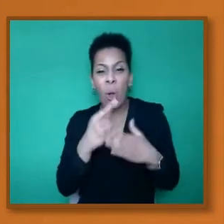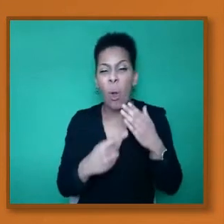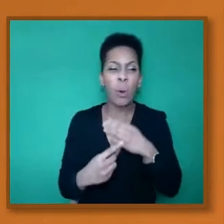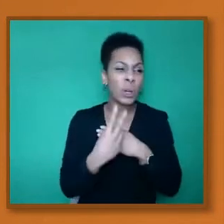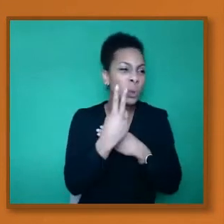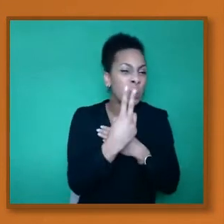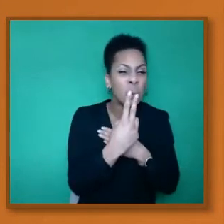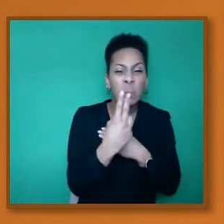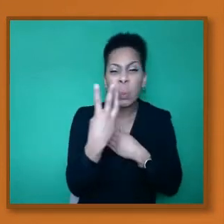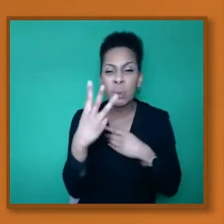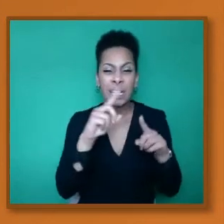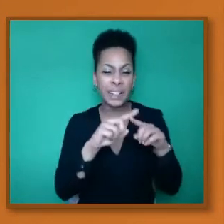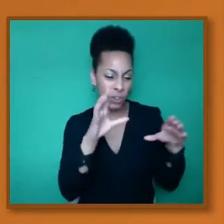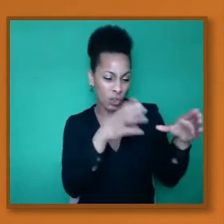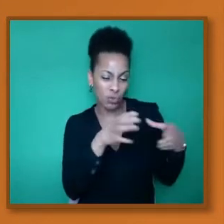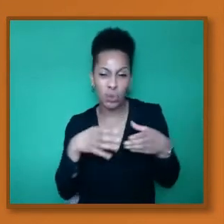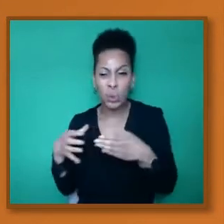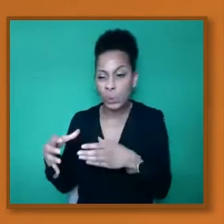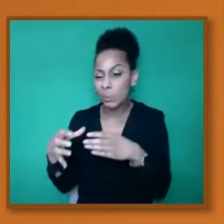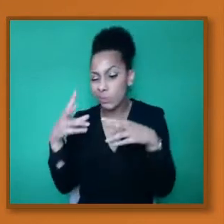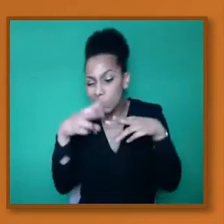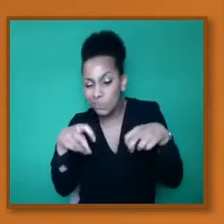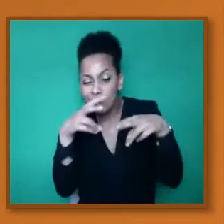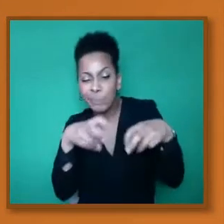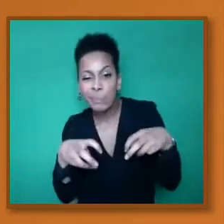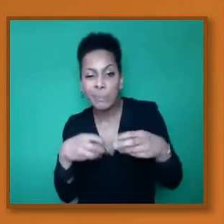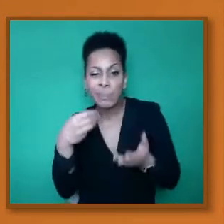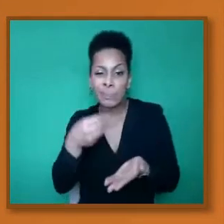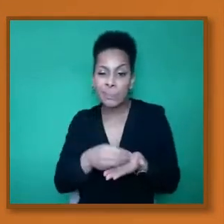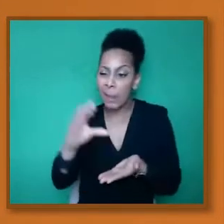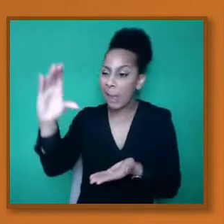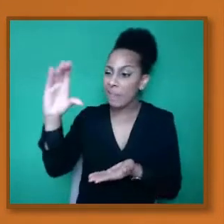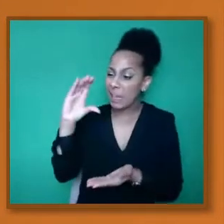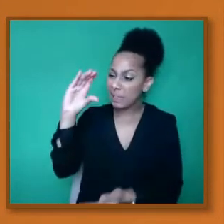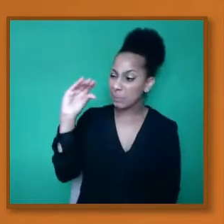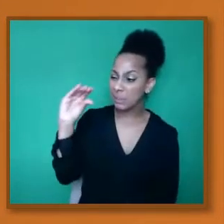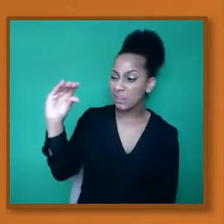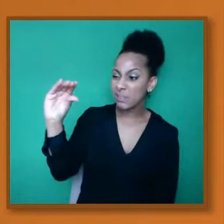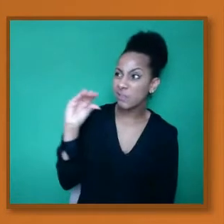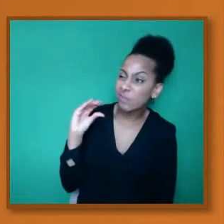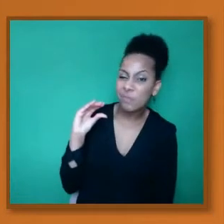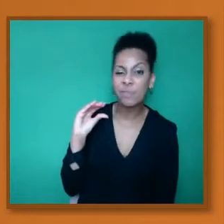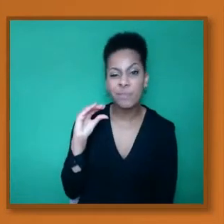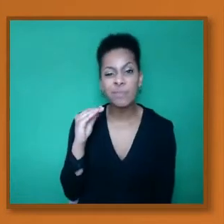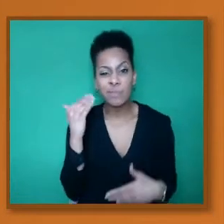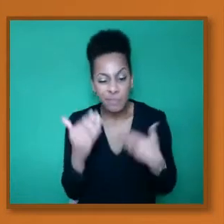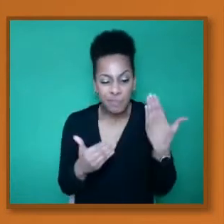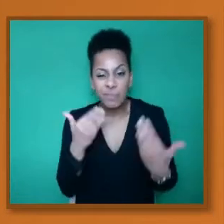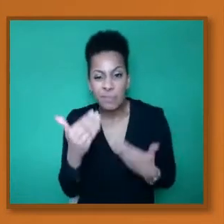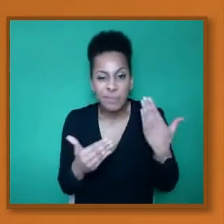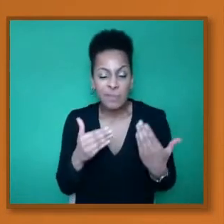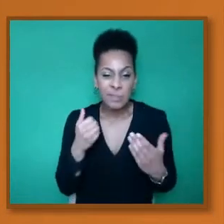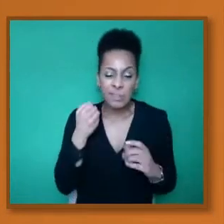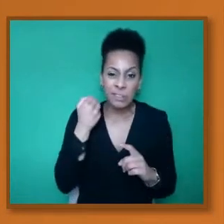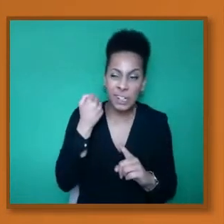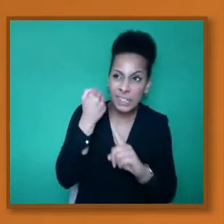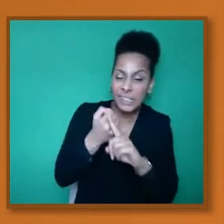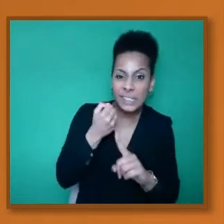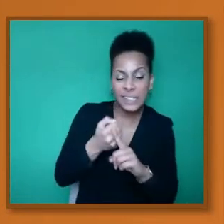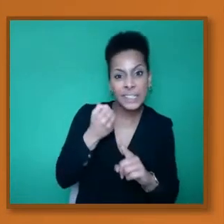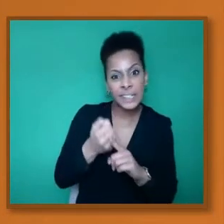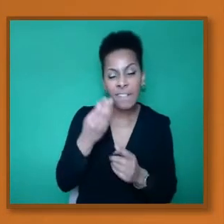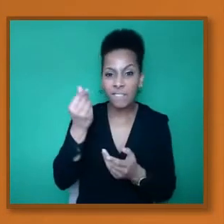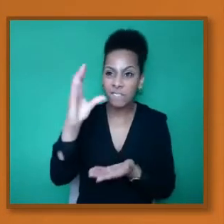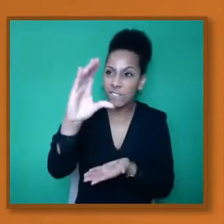You'd have low investment and trying to get funding to do research can be a